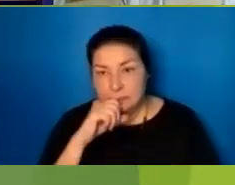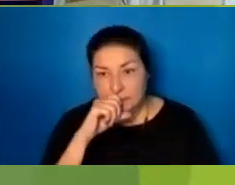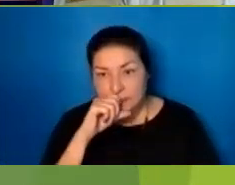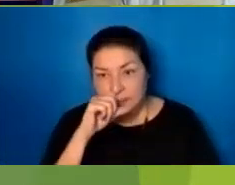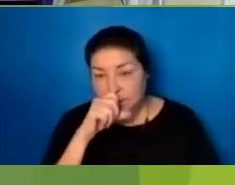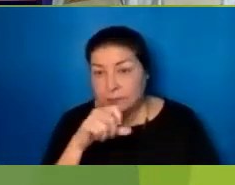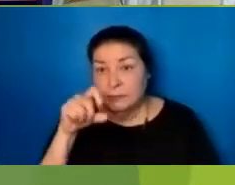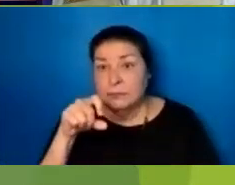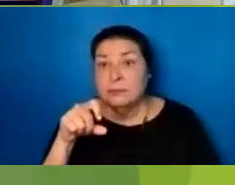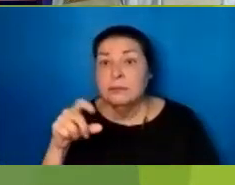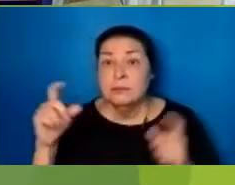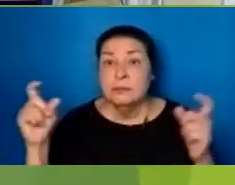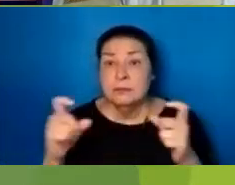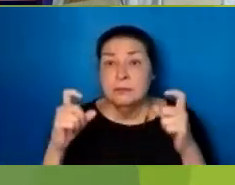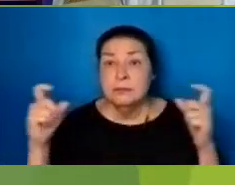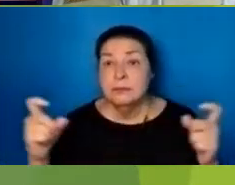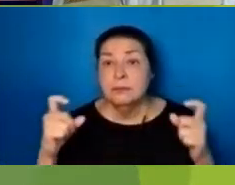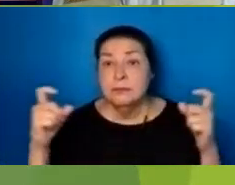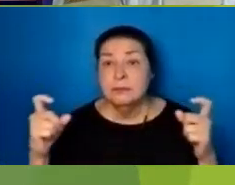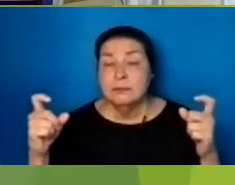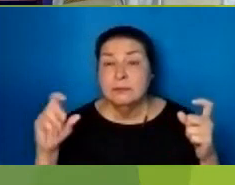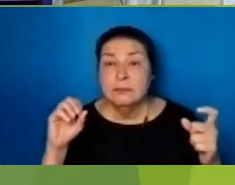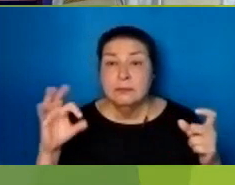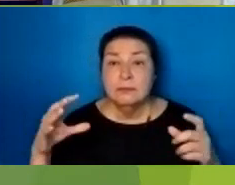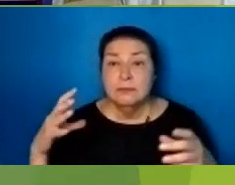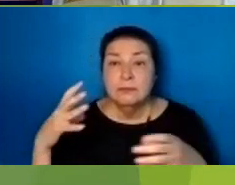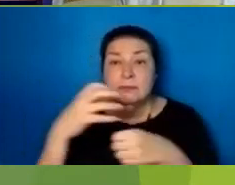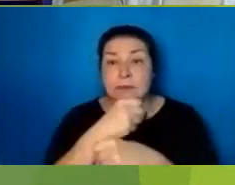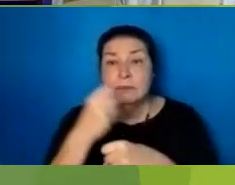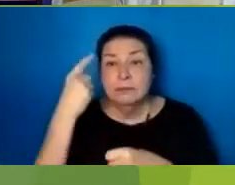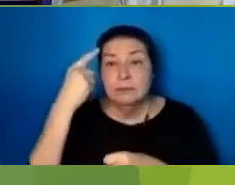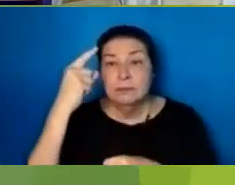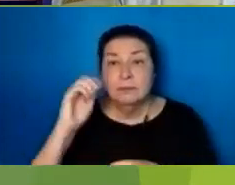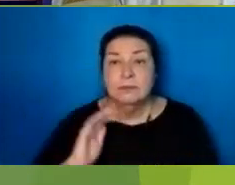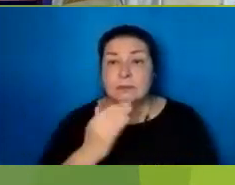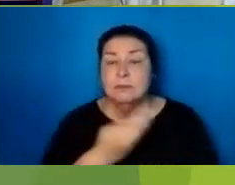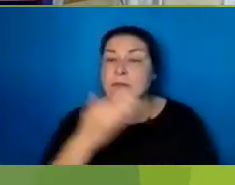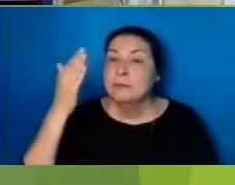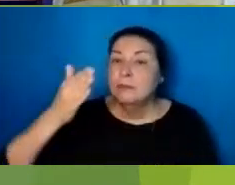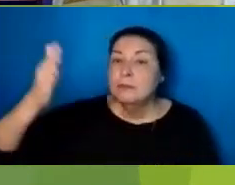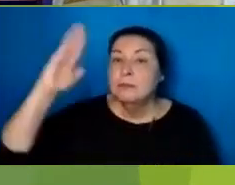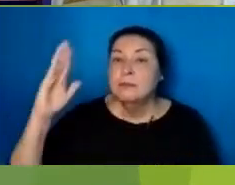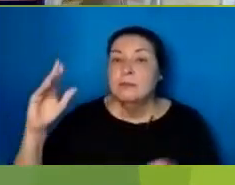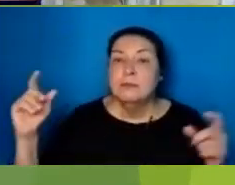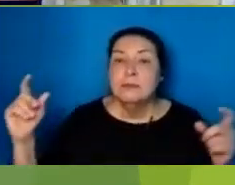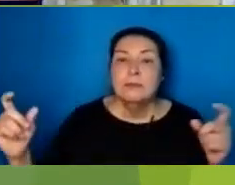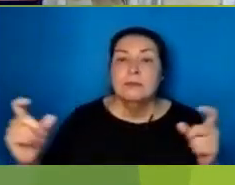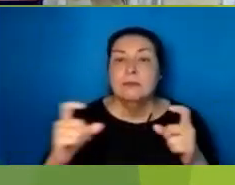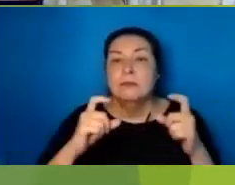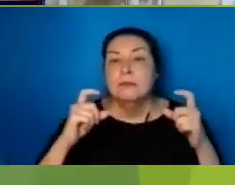Amen. is the feast of victory for our love.